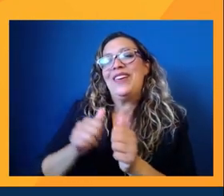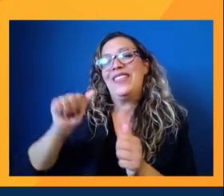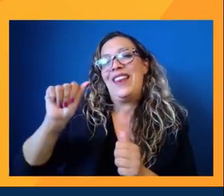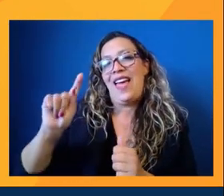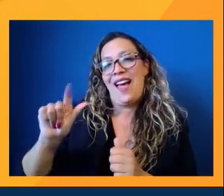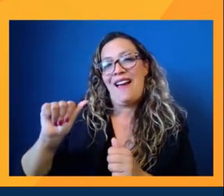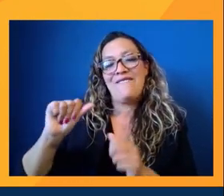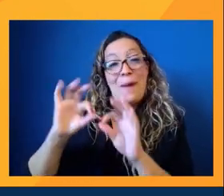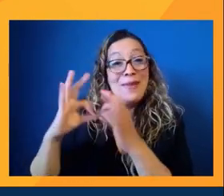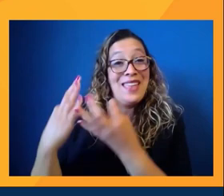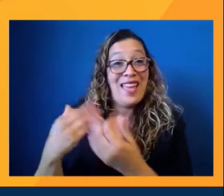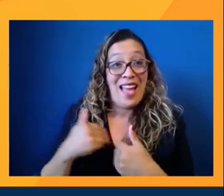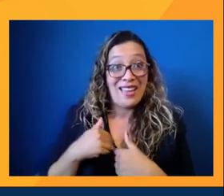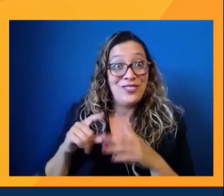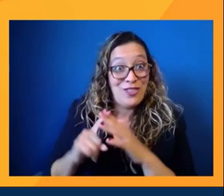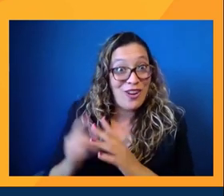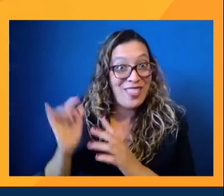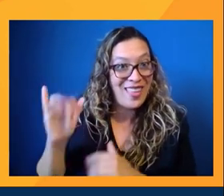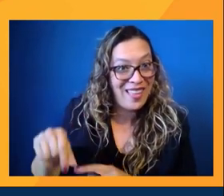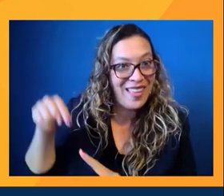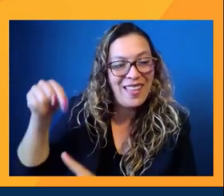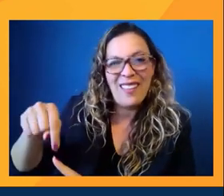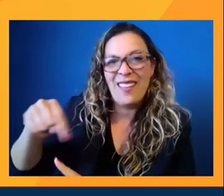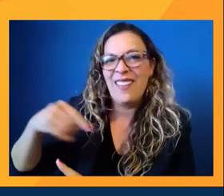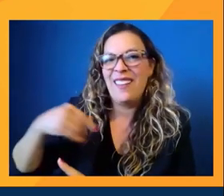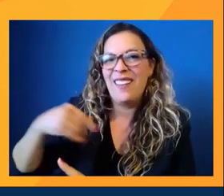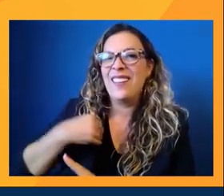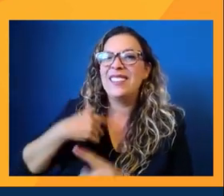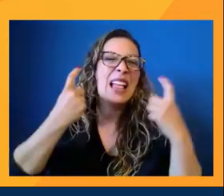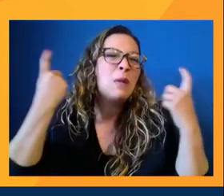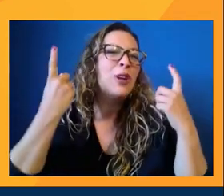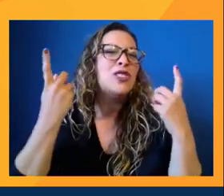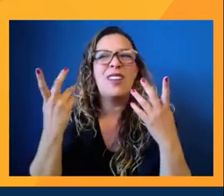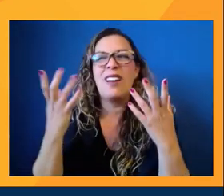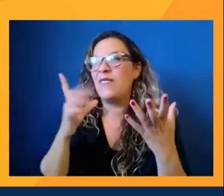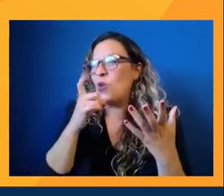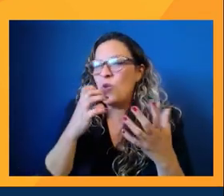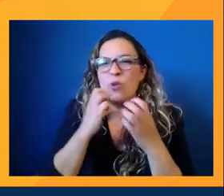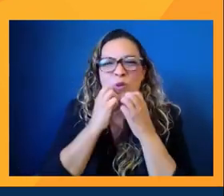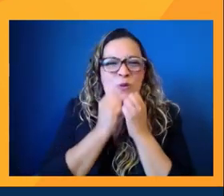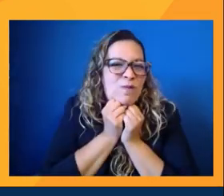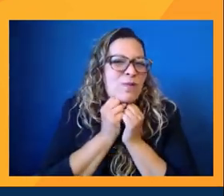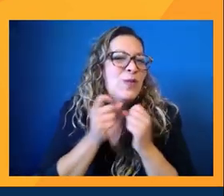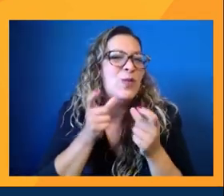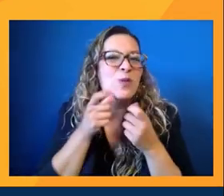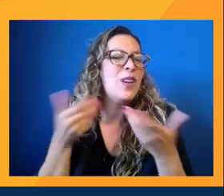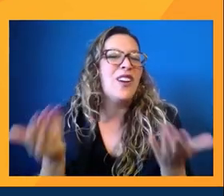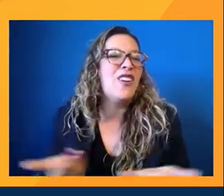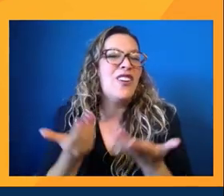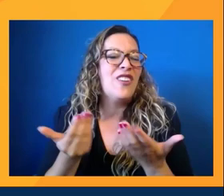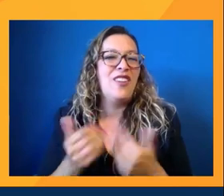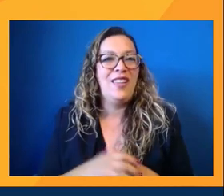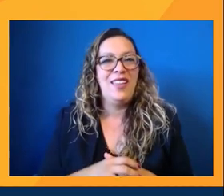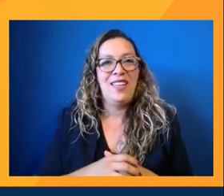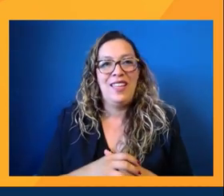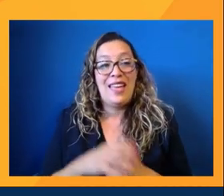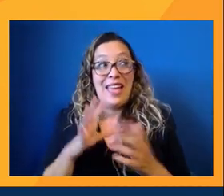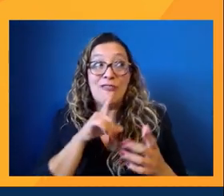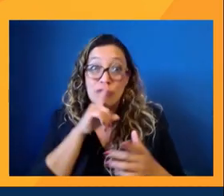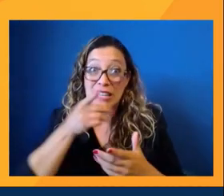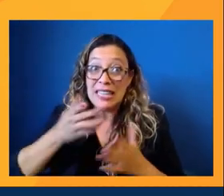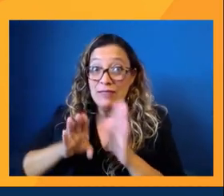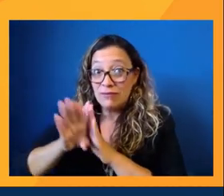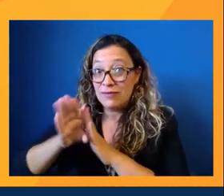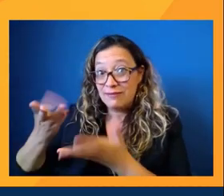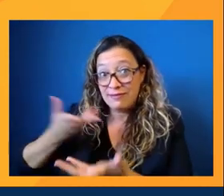like open so much of like and it's all the celebration of who we are. And right. it's cultivation of relationships. I think a lot of